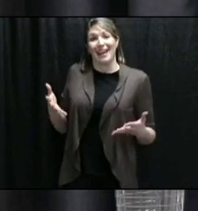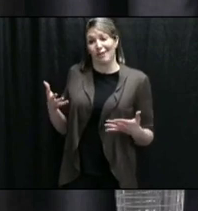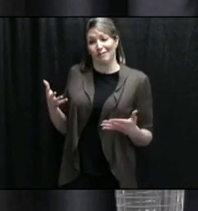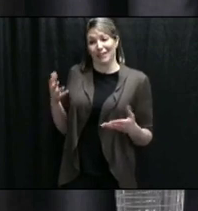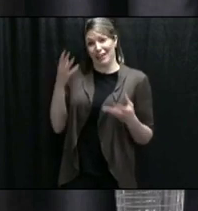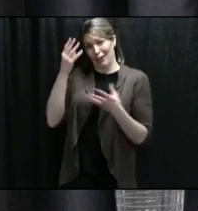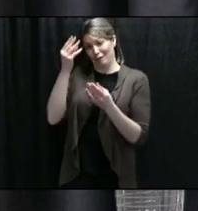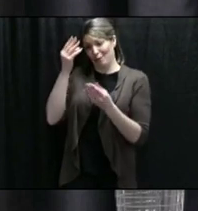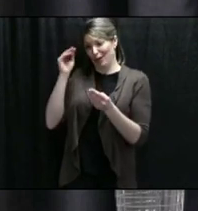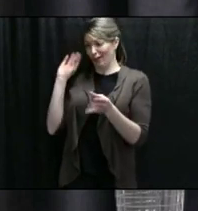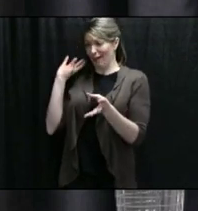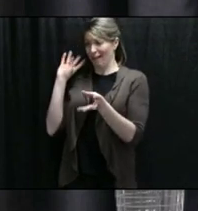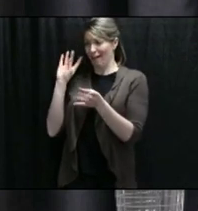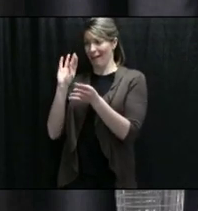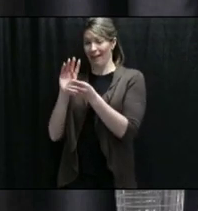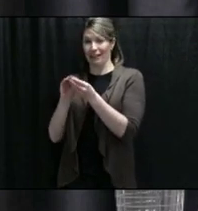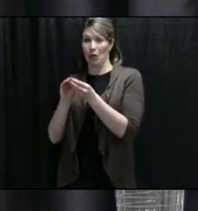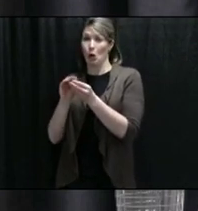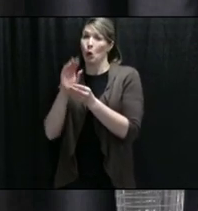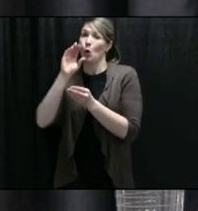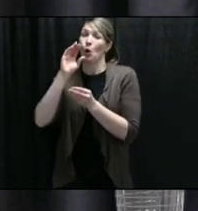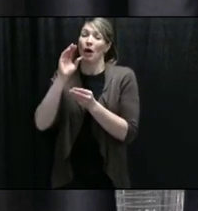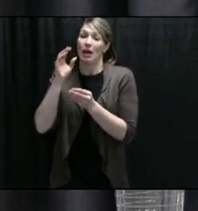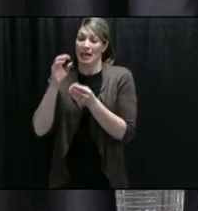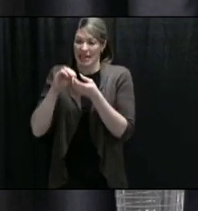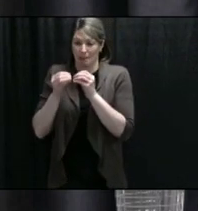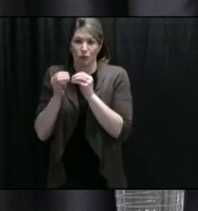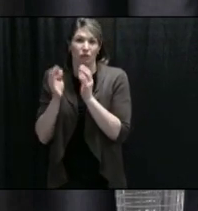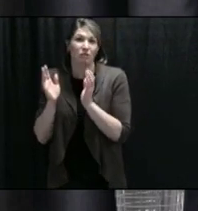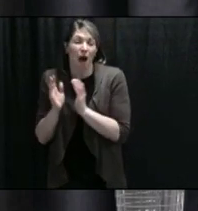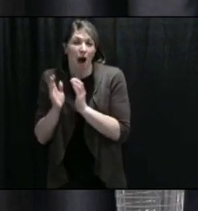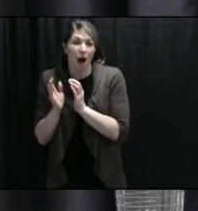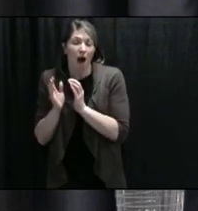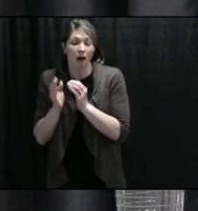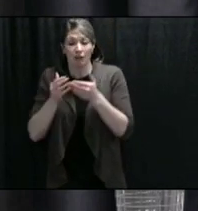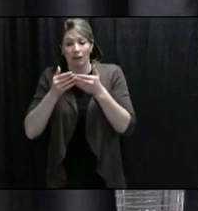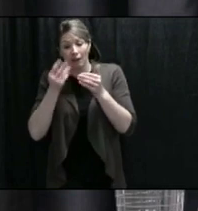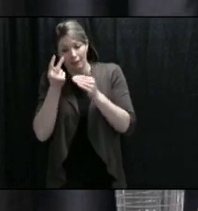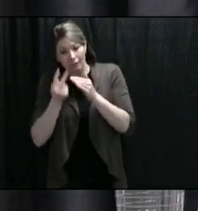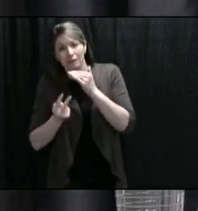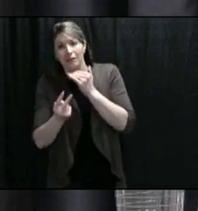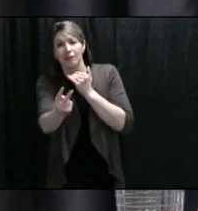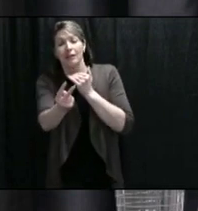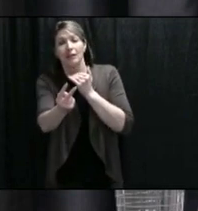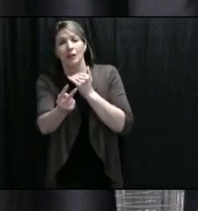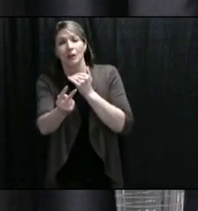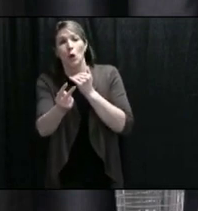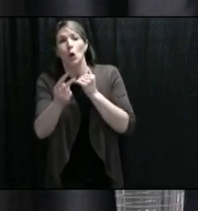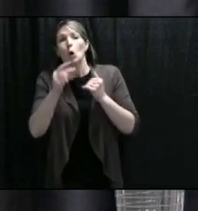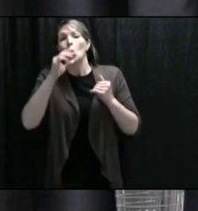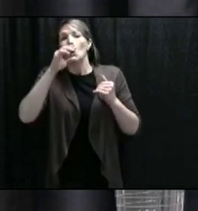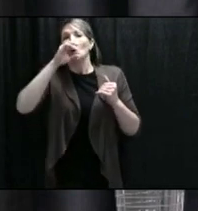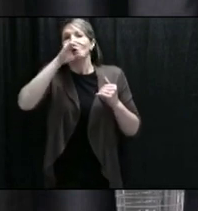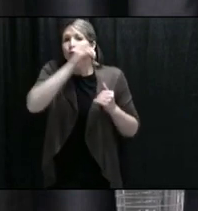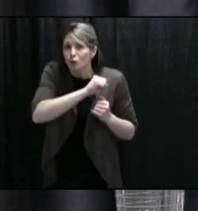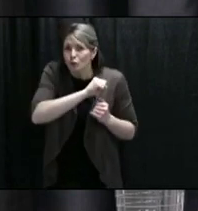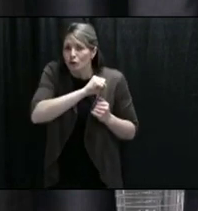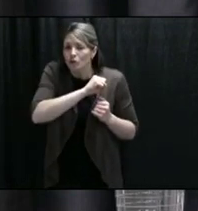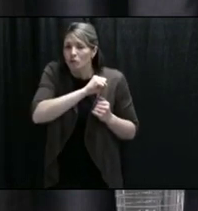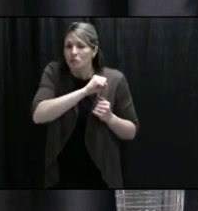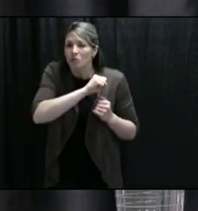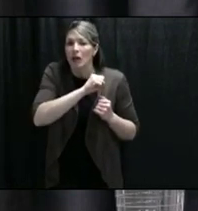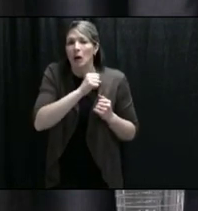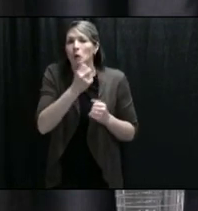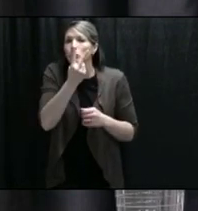Rahman was very clear, that the best case was assuming that over two years, 30, 32